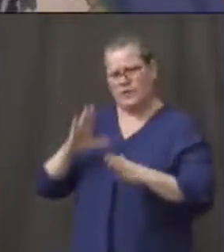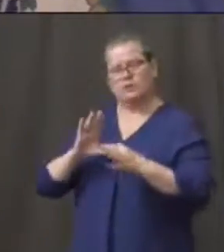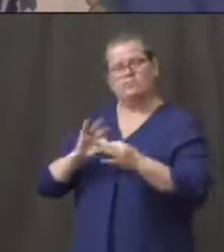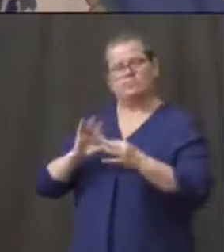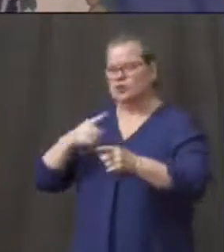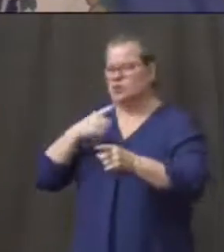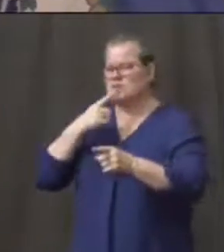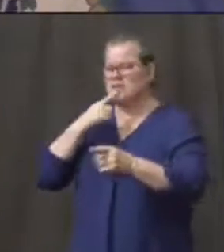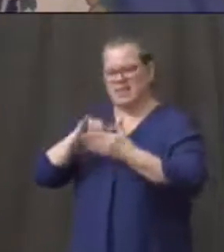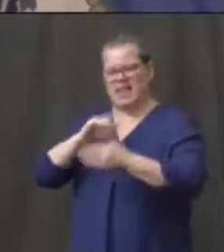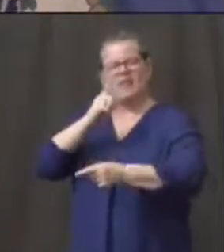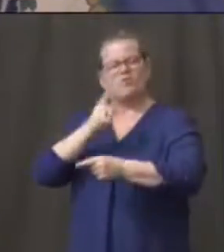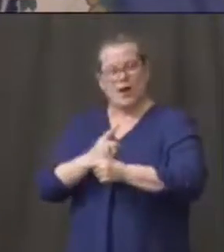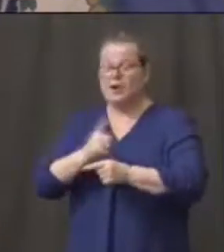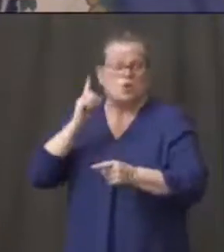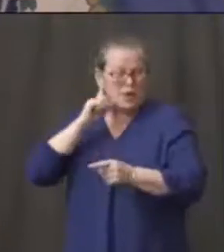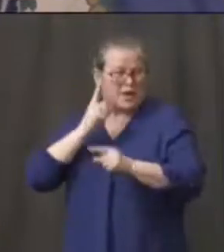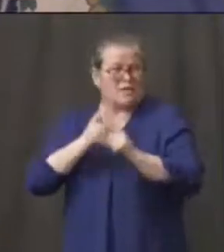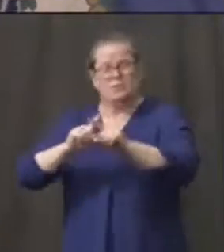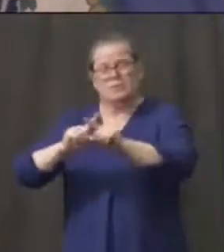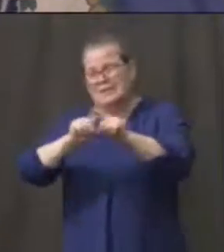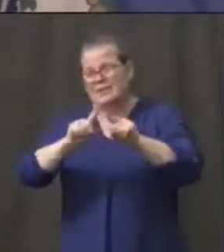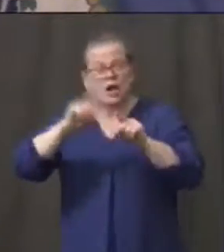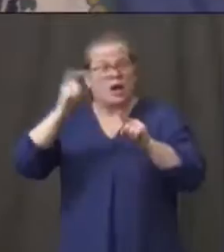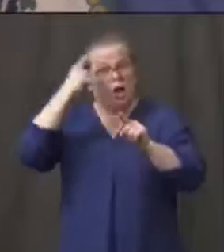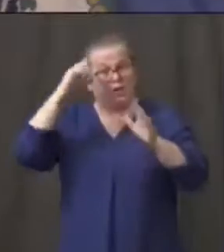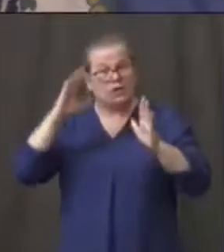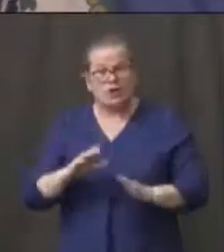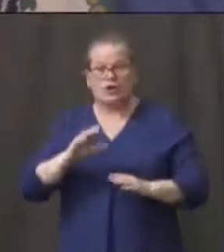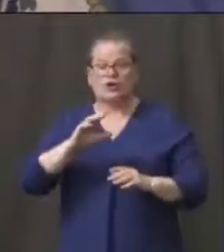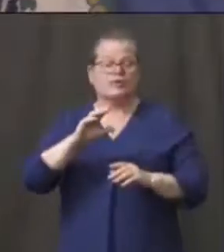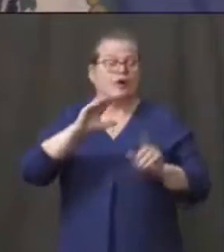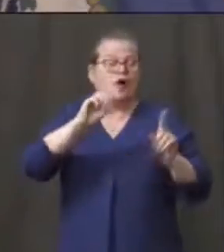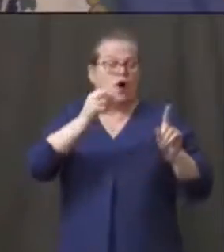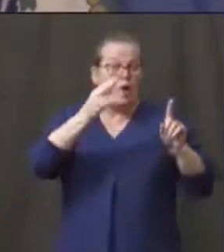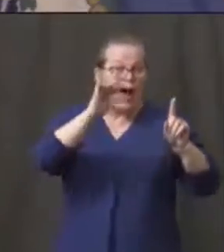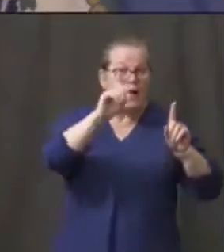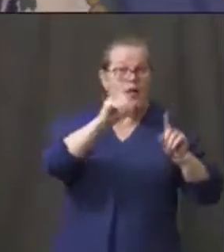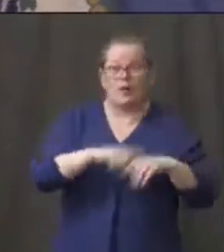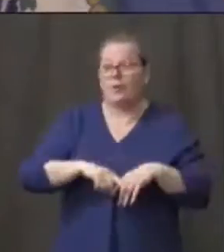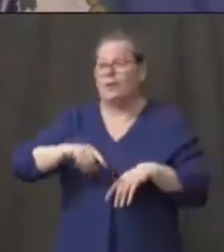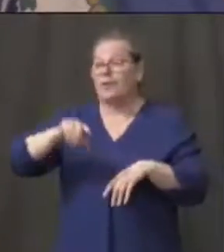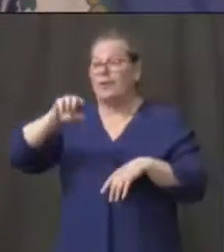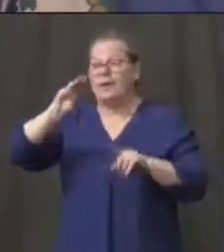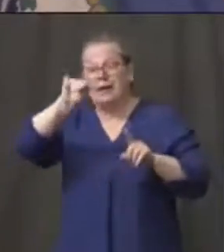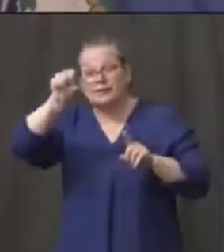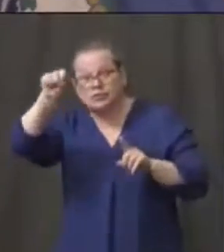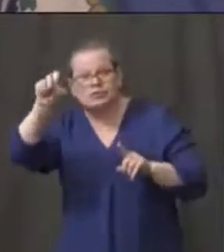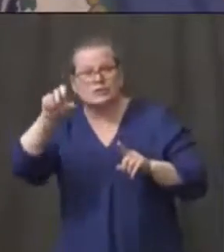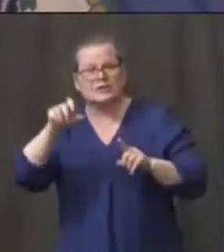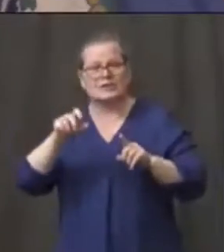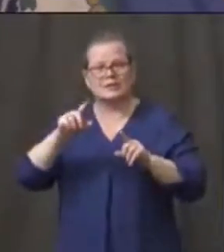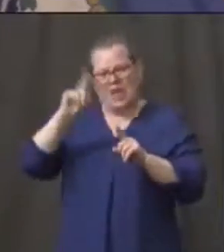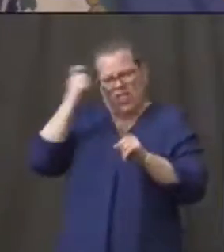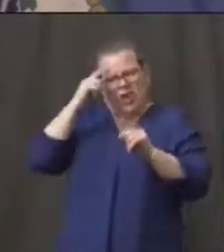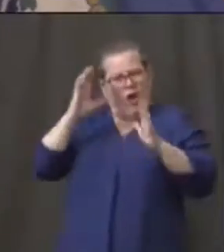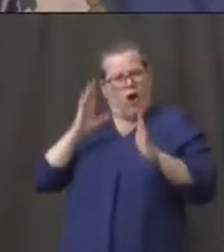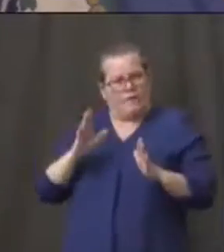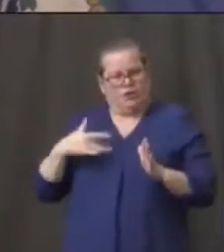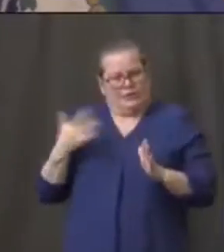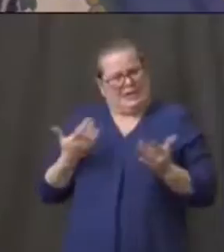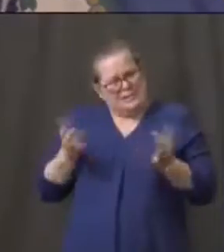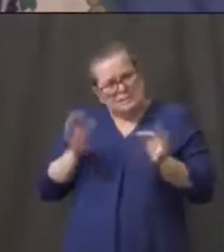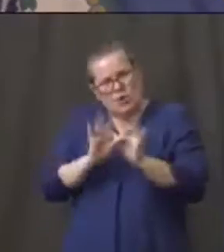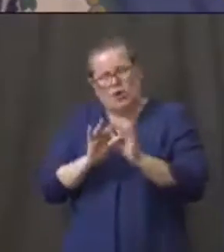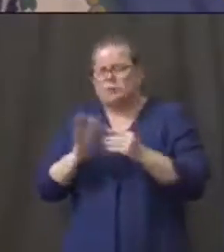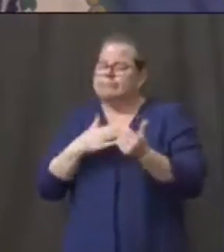on both sides of the aisle. You'll hear that from Mike DeWine in Ohio. You'll hear that from Charlie Baker in Massachusetts. Everybody on